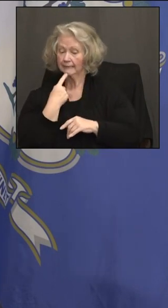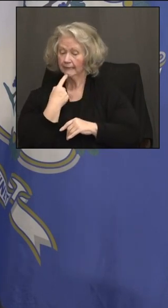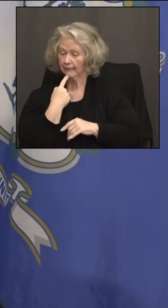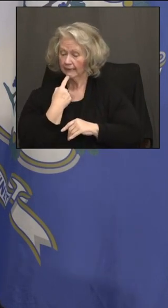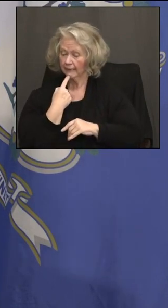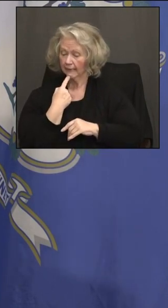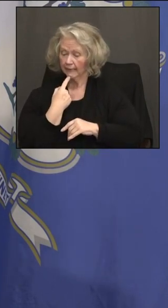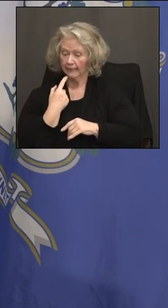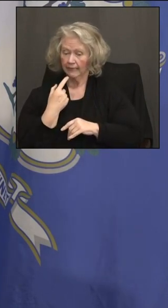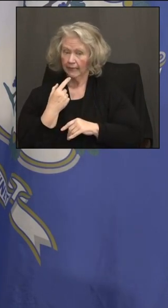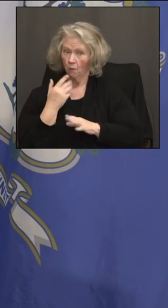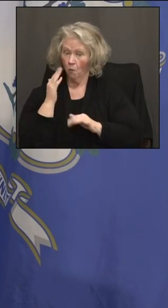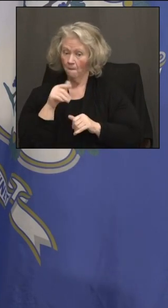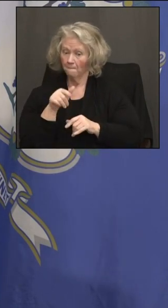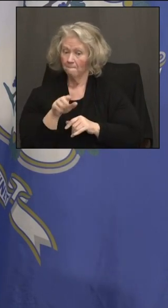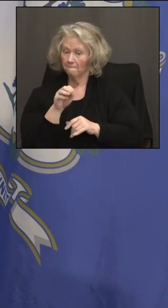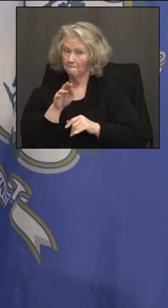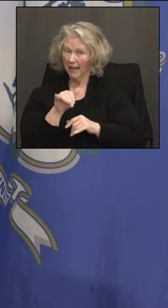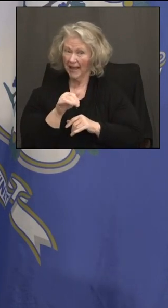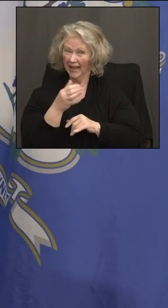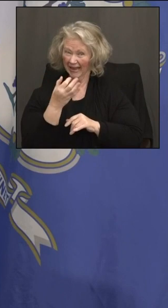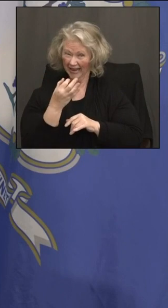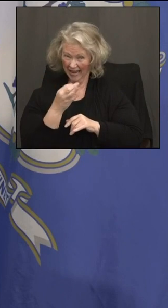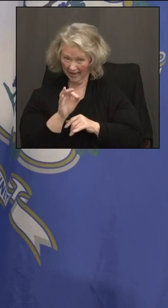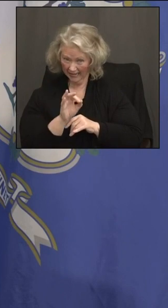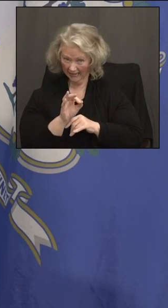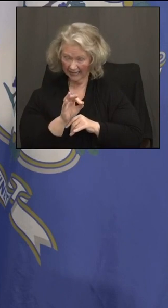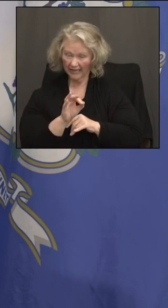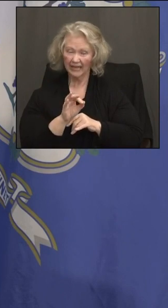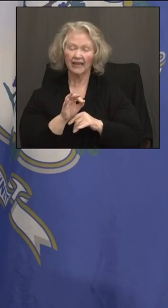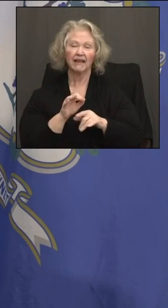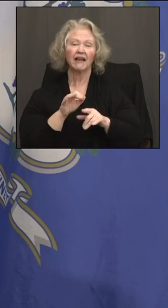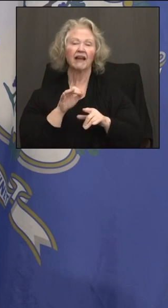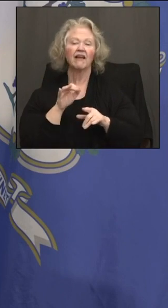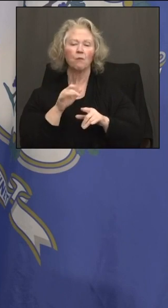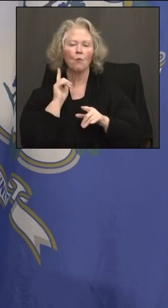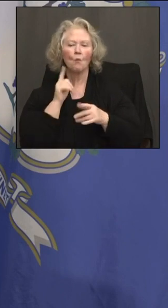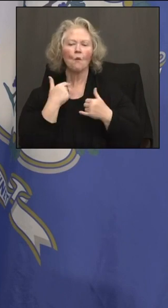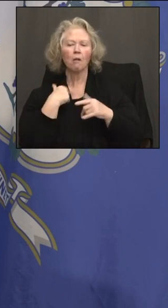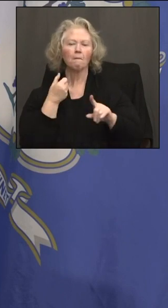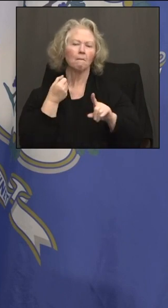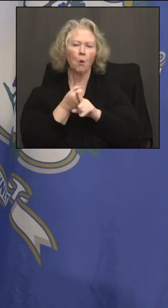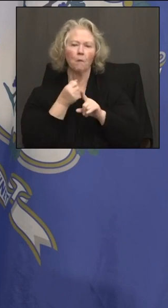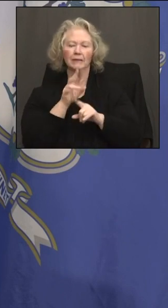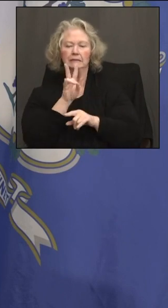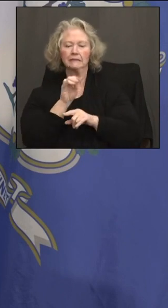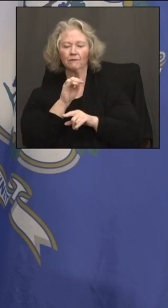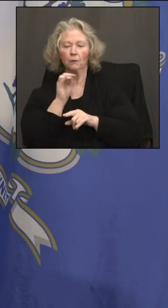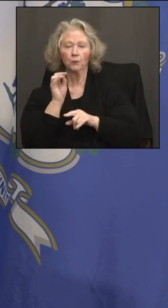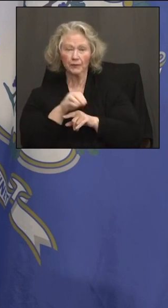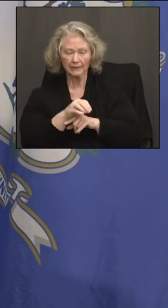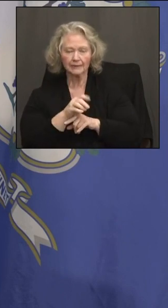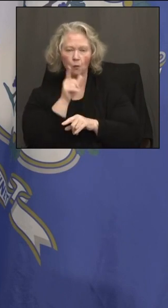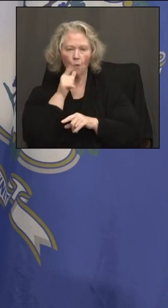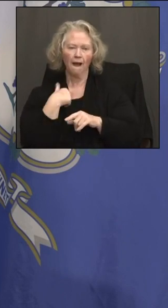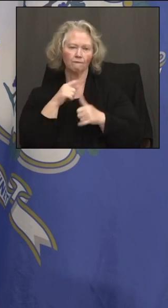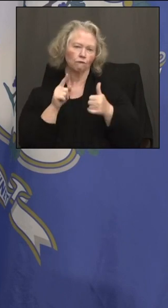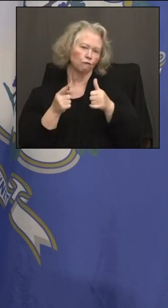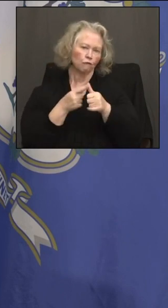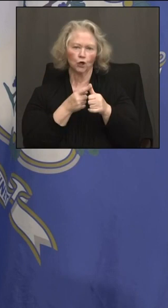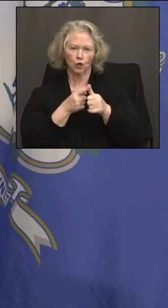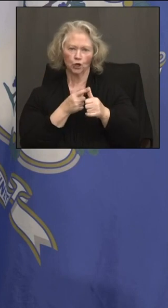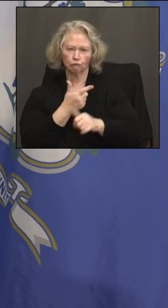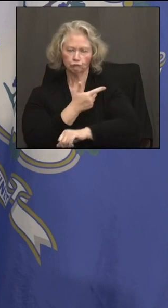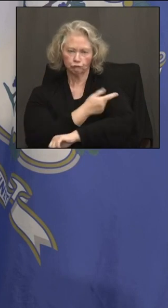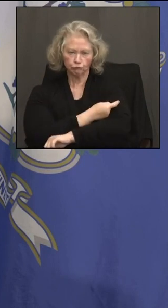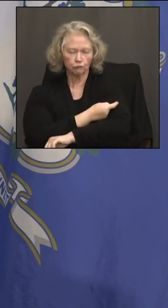May 19th, 70% will get the first dose. Is there a date attached to the 70%